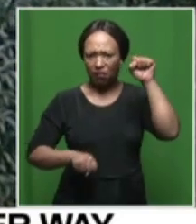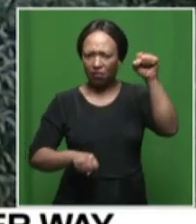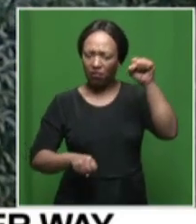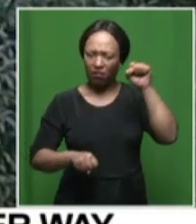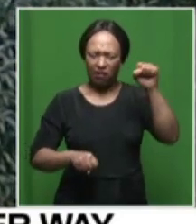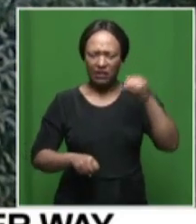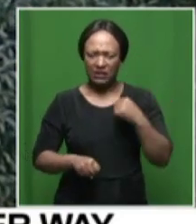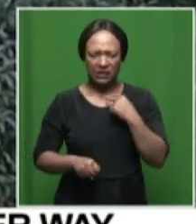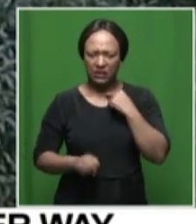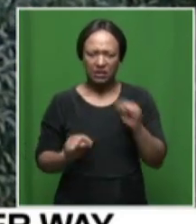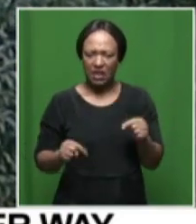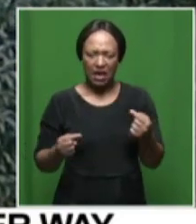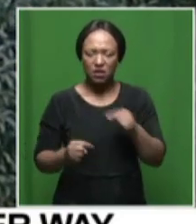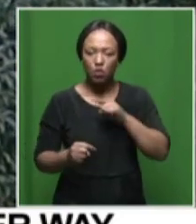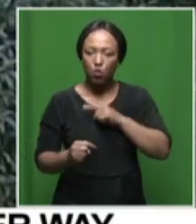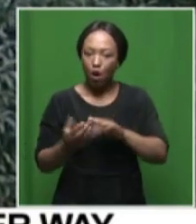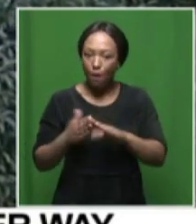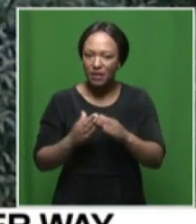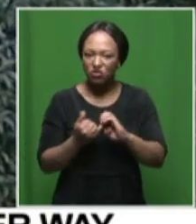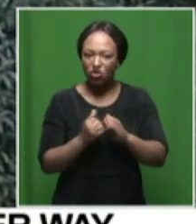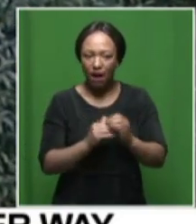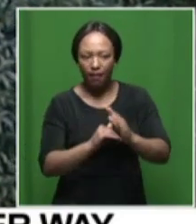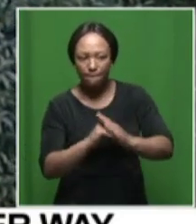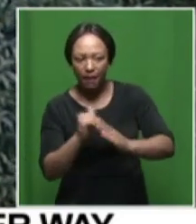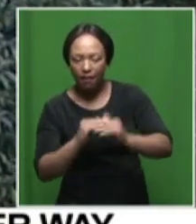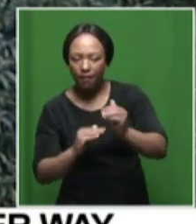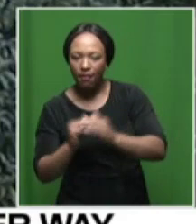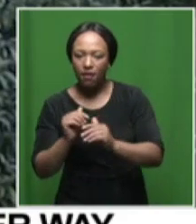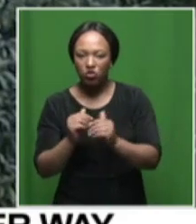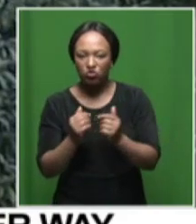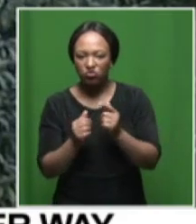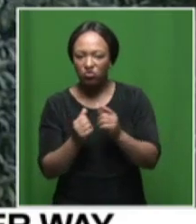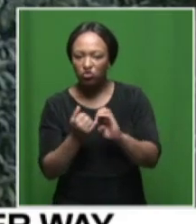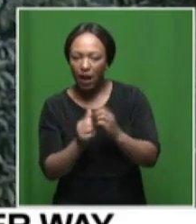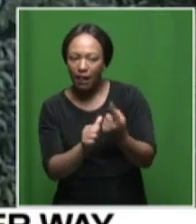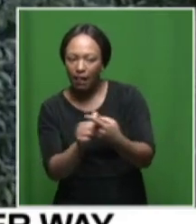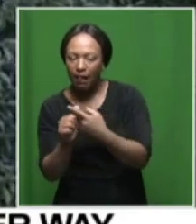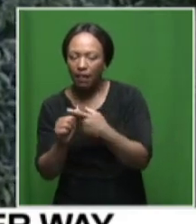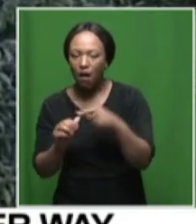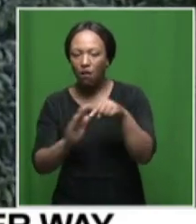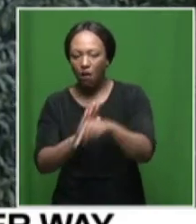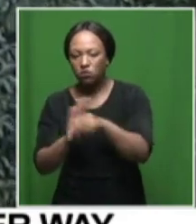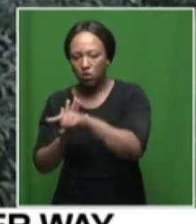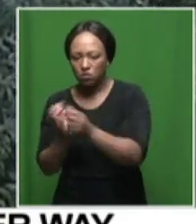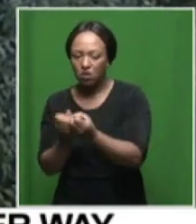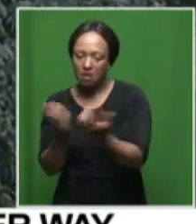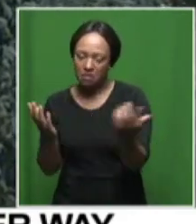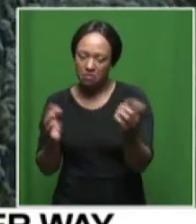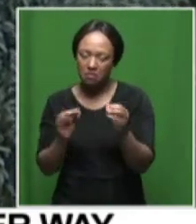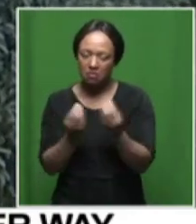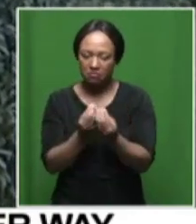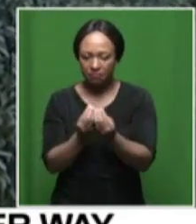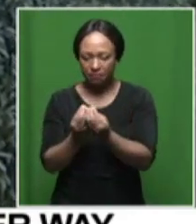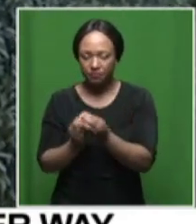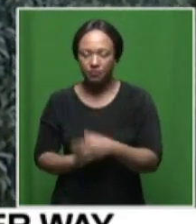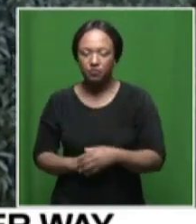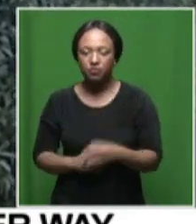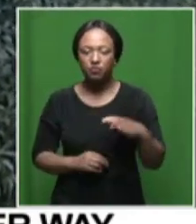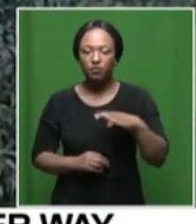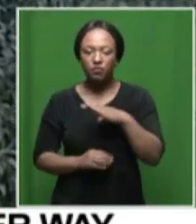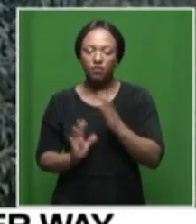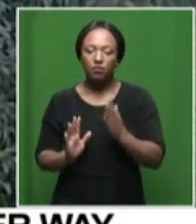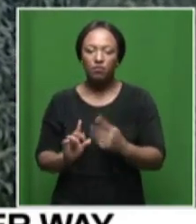as the community is picking up the pieces and counting the losses as a result of these floods thank you so much for joining us thank you very much well that was uh counselor